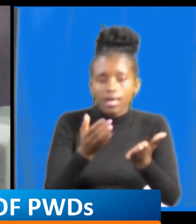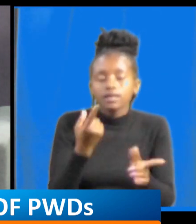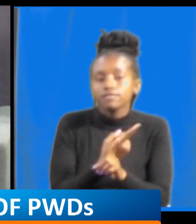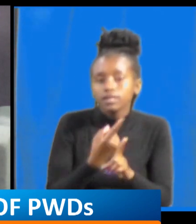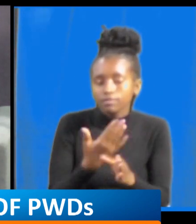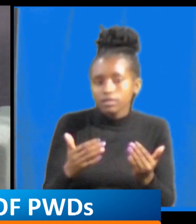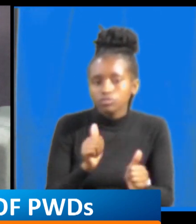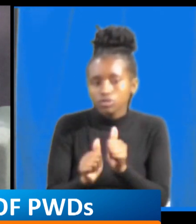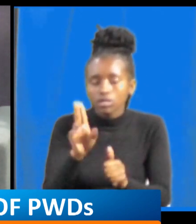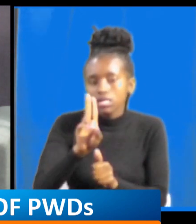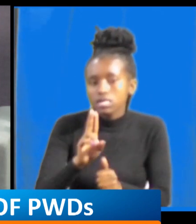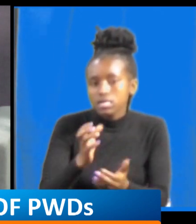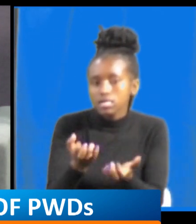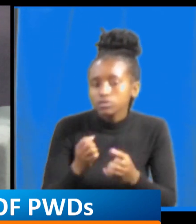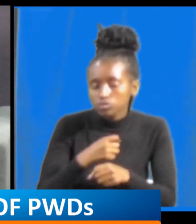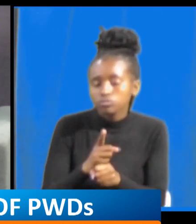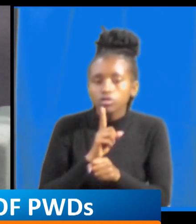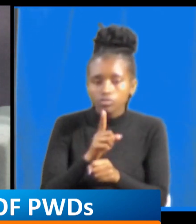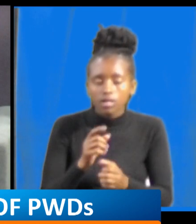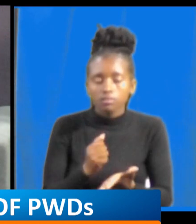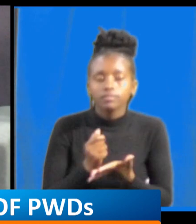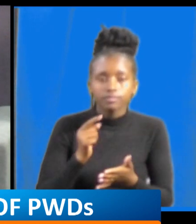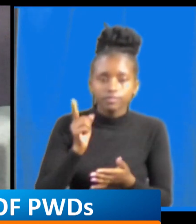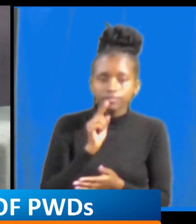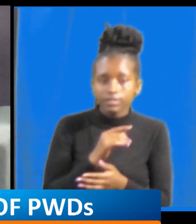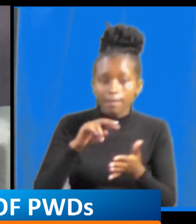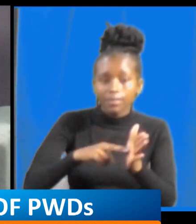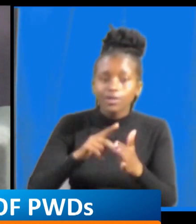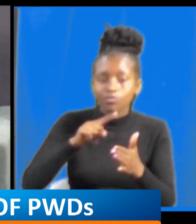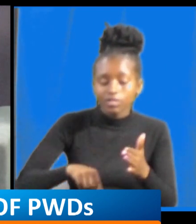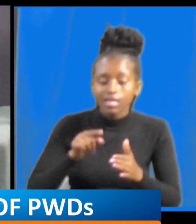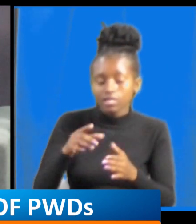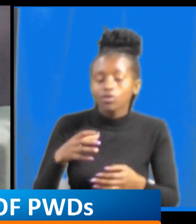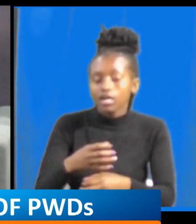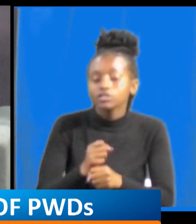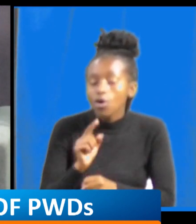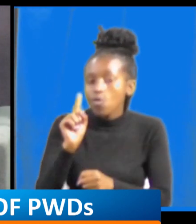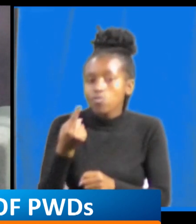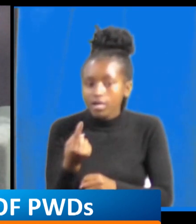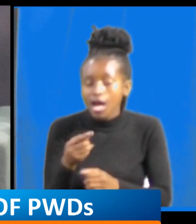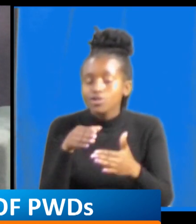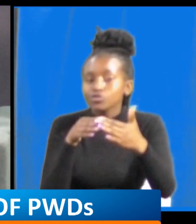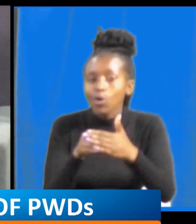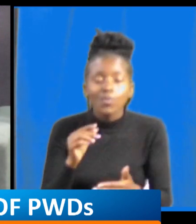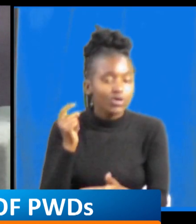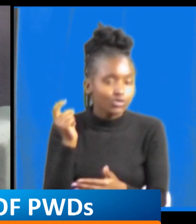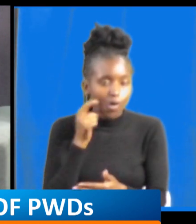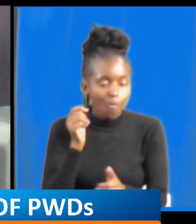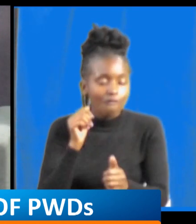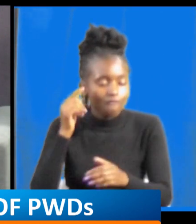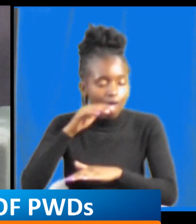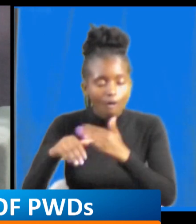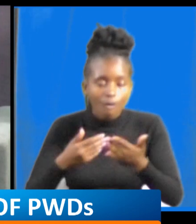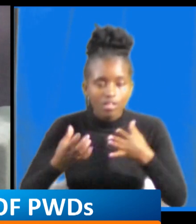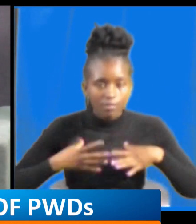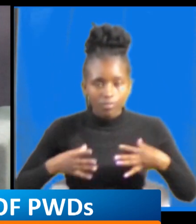they were all there so APDK is a one-stop shop for a person living with disability you can there is no services that you